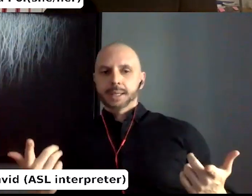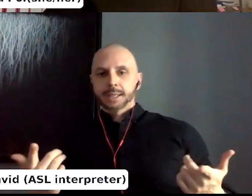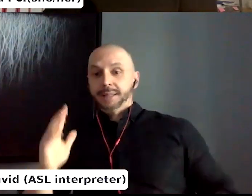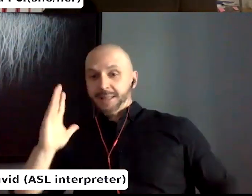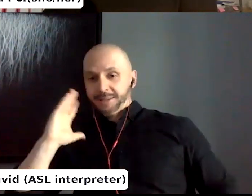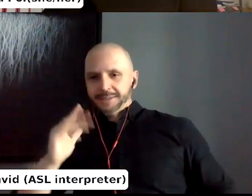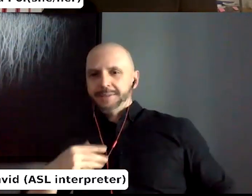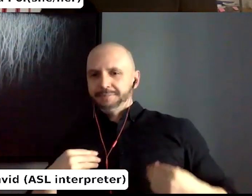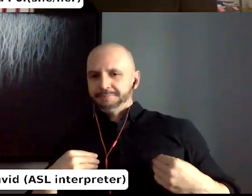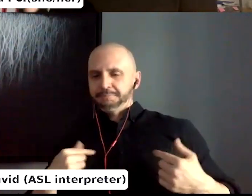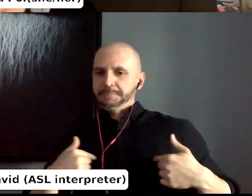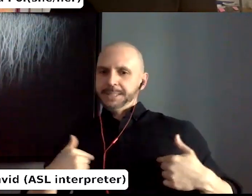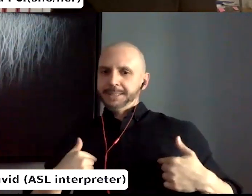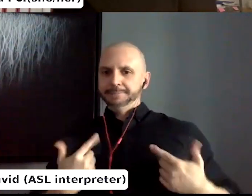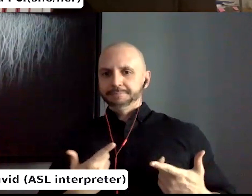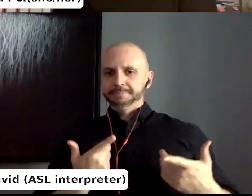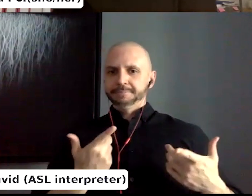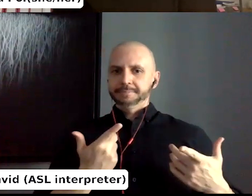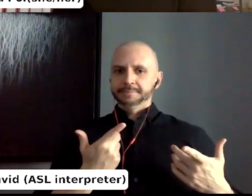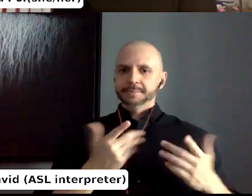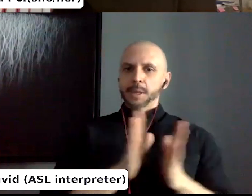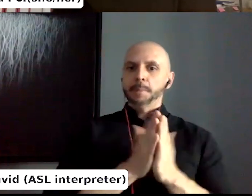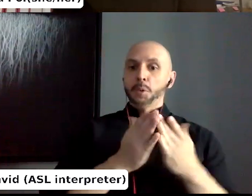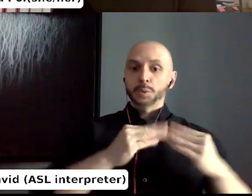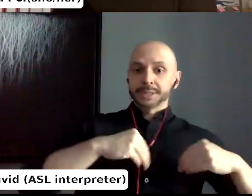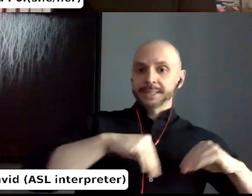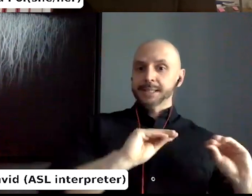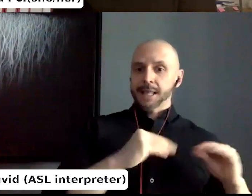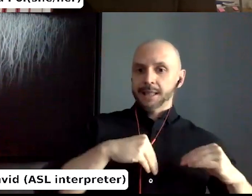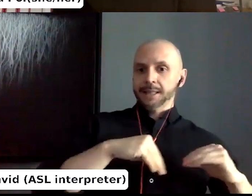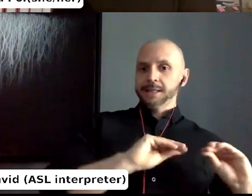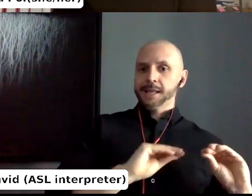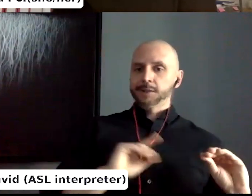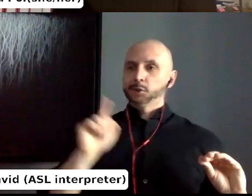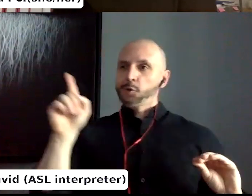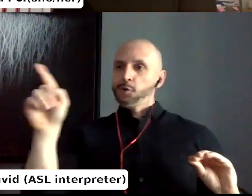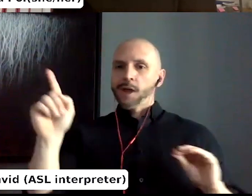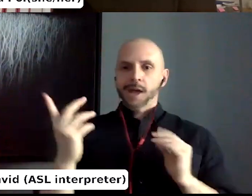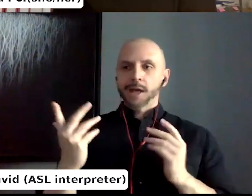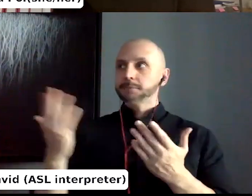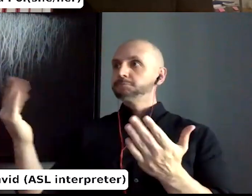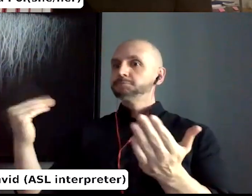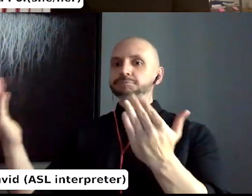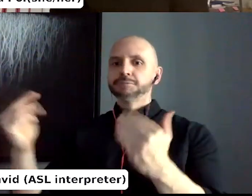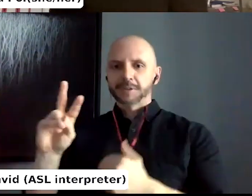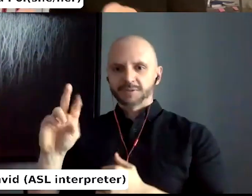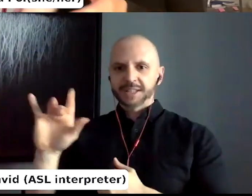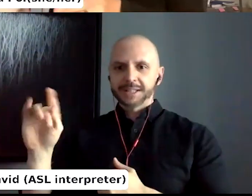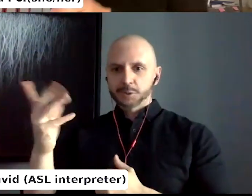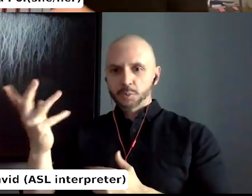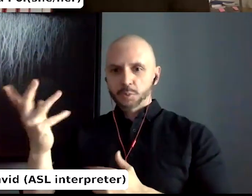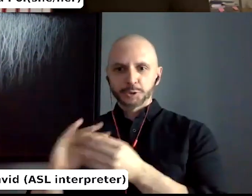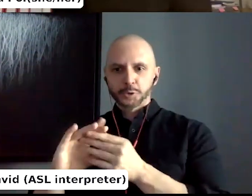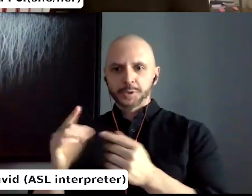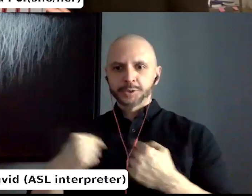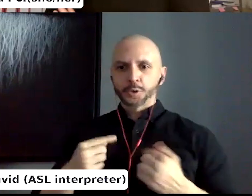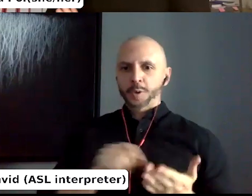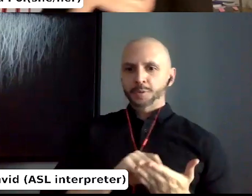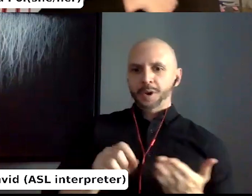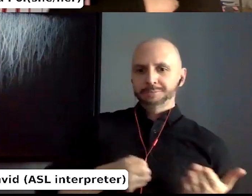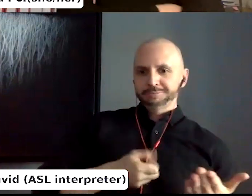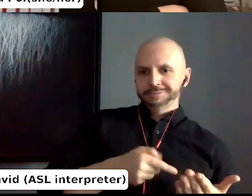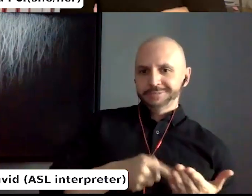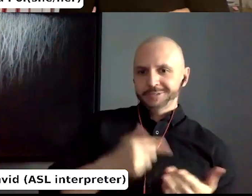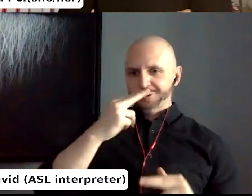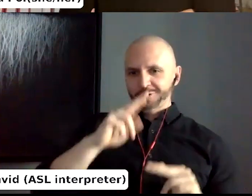So it was a very fun, fun, uh, open call and assignments, um, from Felice, think, and in contributing